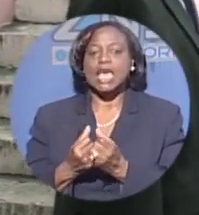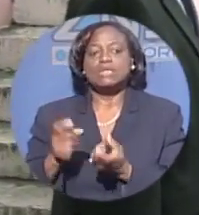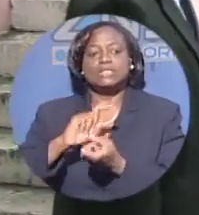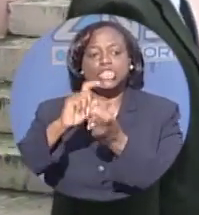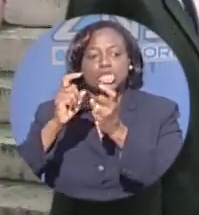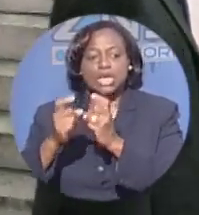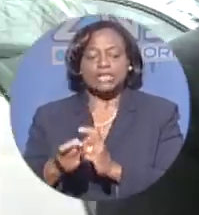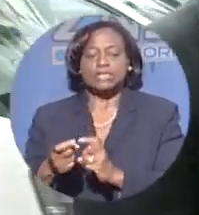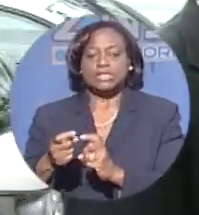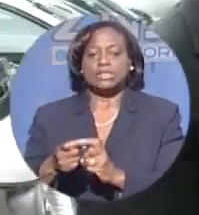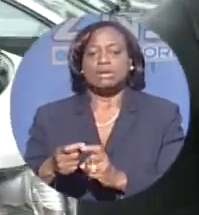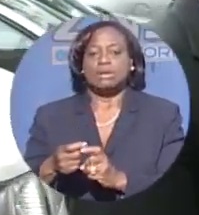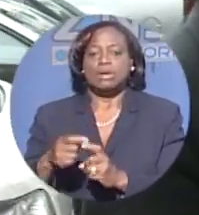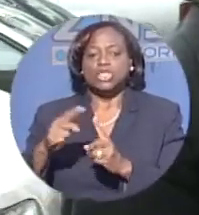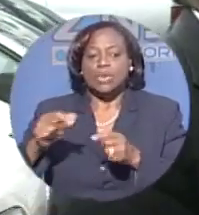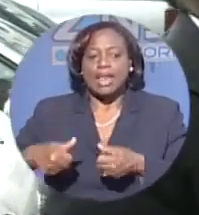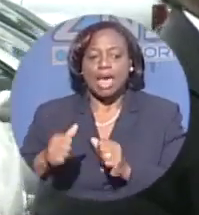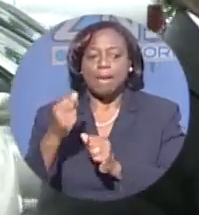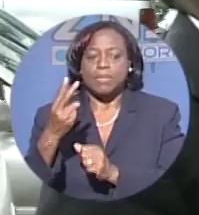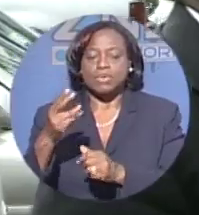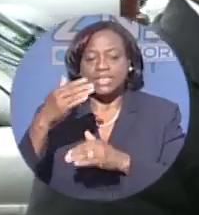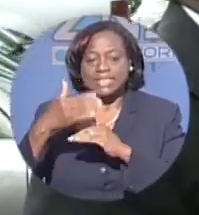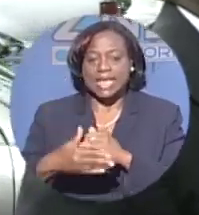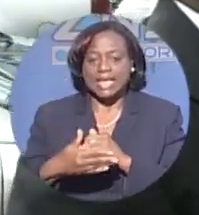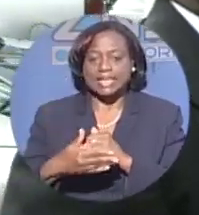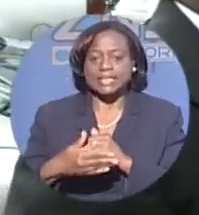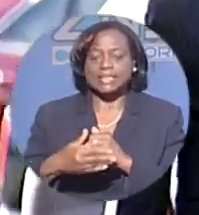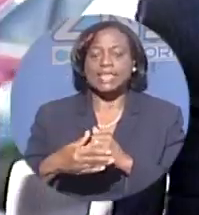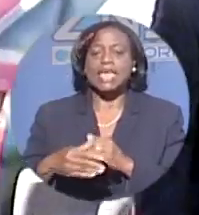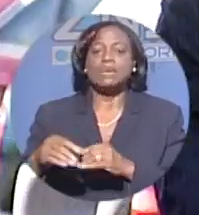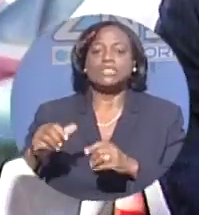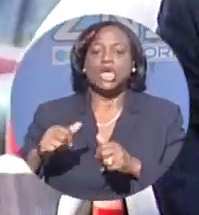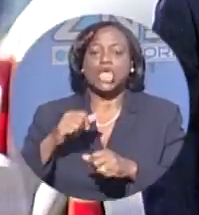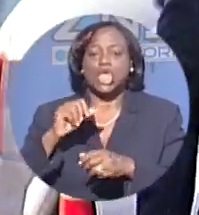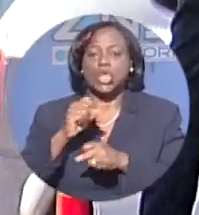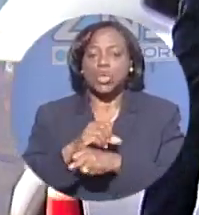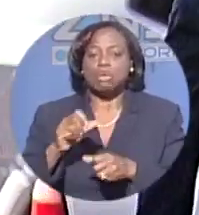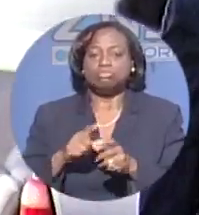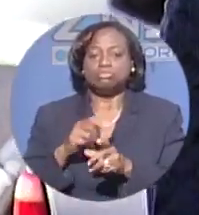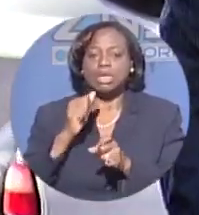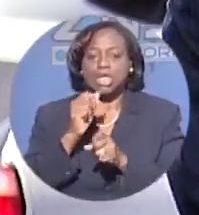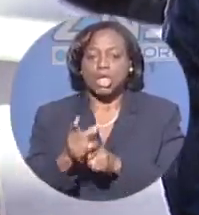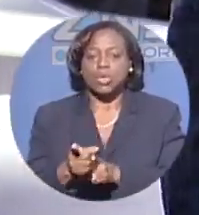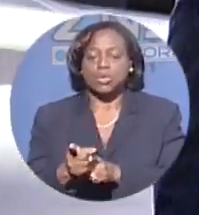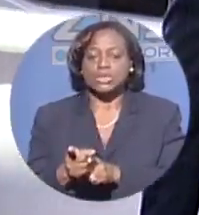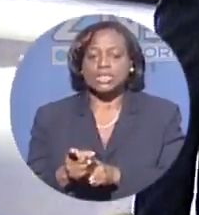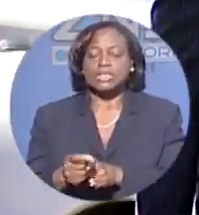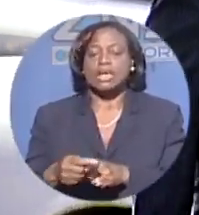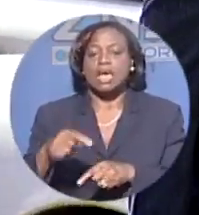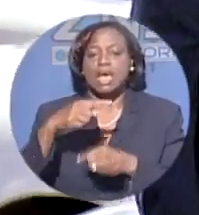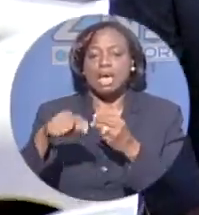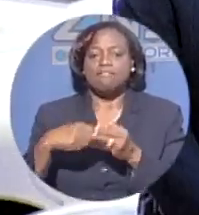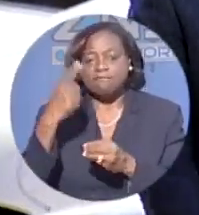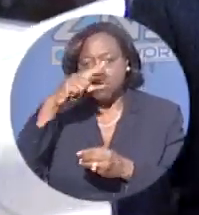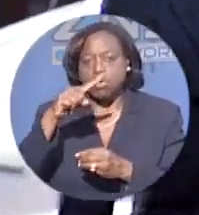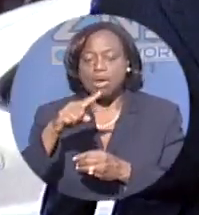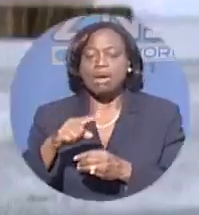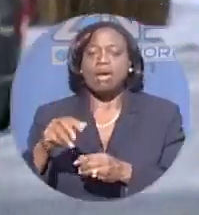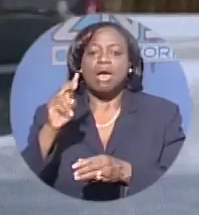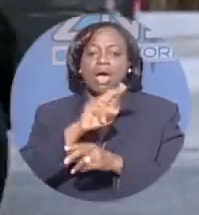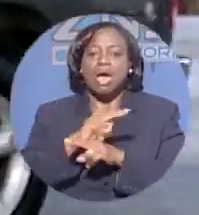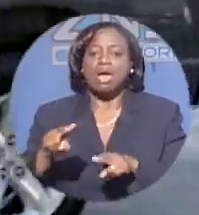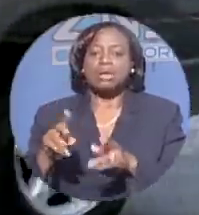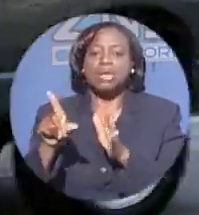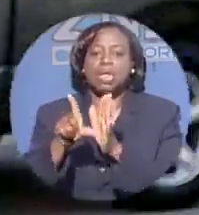allow both sides to make further submissions. Frazier is accused of abusing his position of trust by engaging in an unlawful sexual